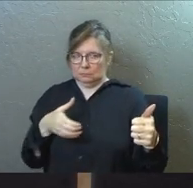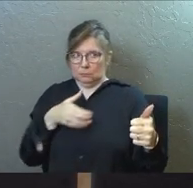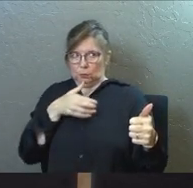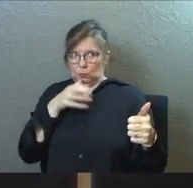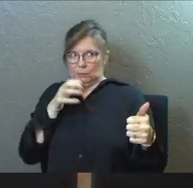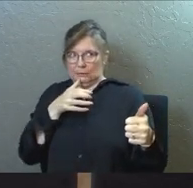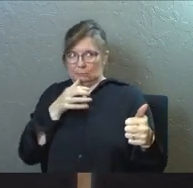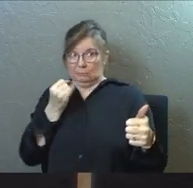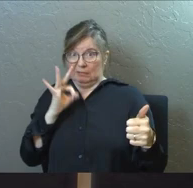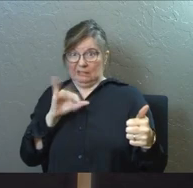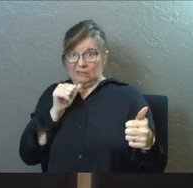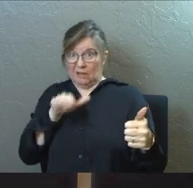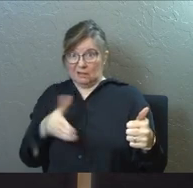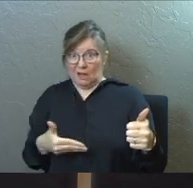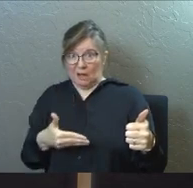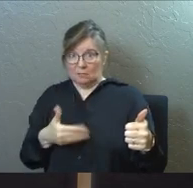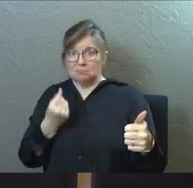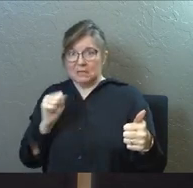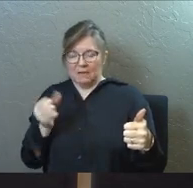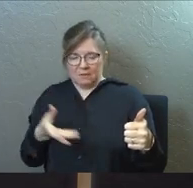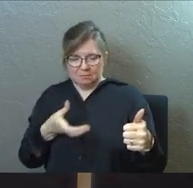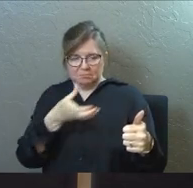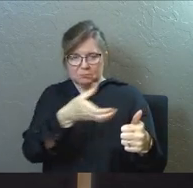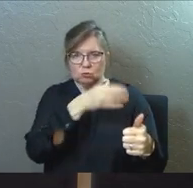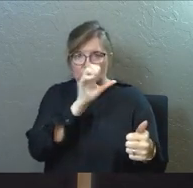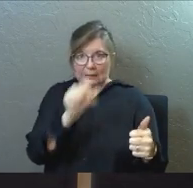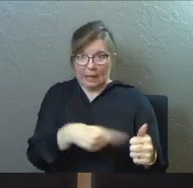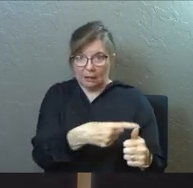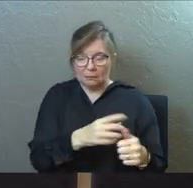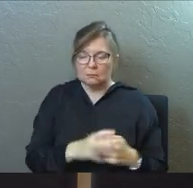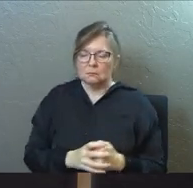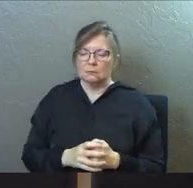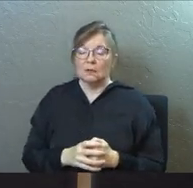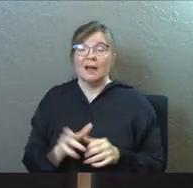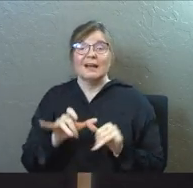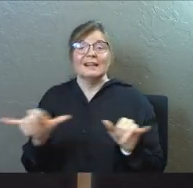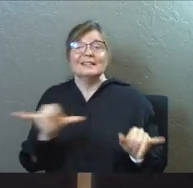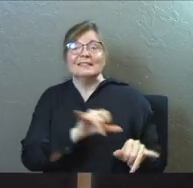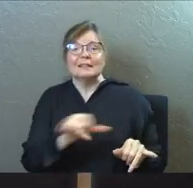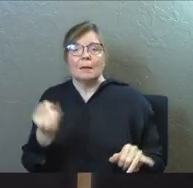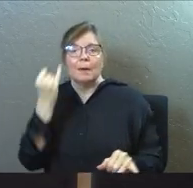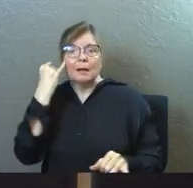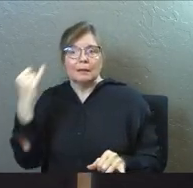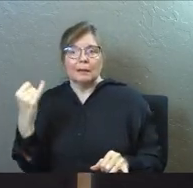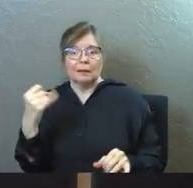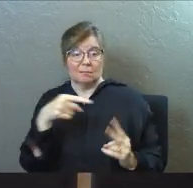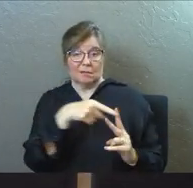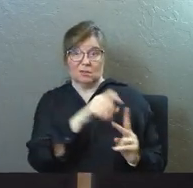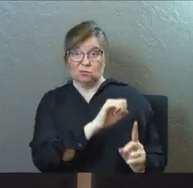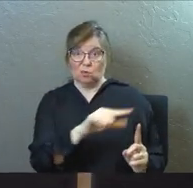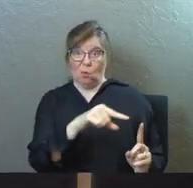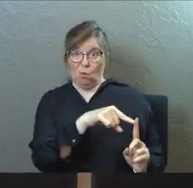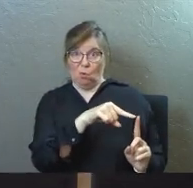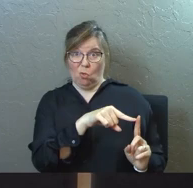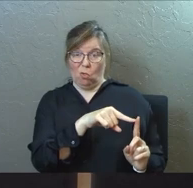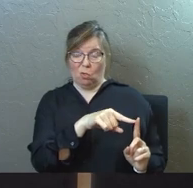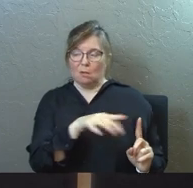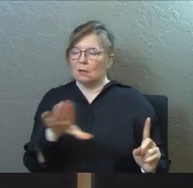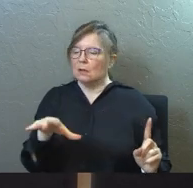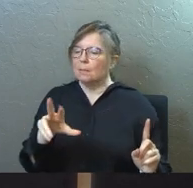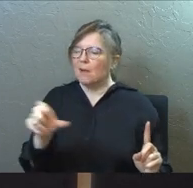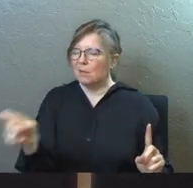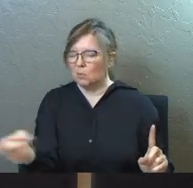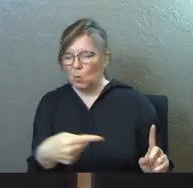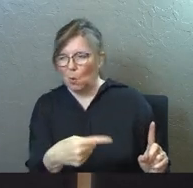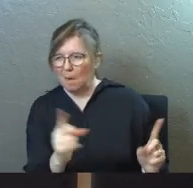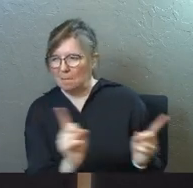you go see scary Saul, Barnabas, and if you survive the process, then maybe we'll meet with him, it's